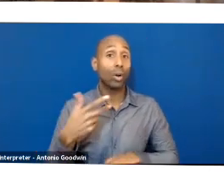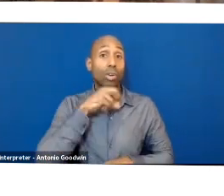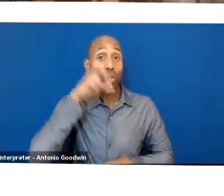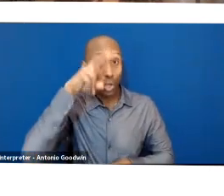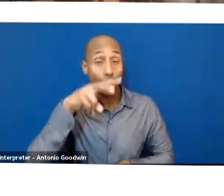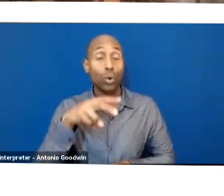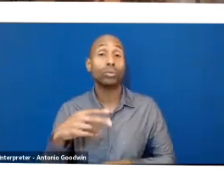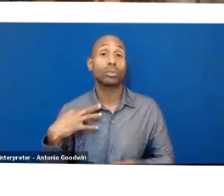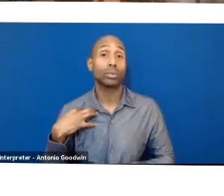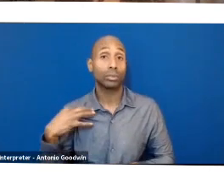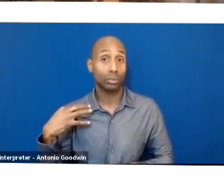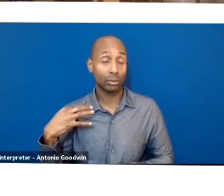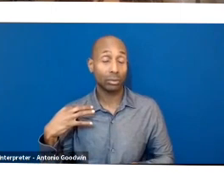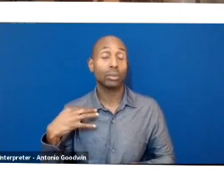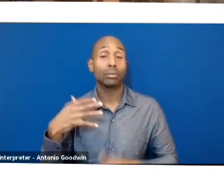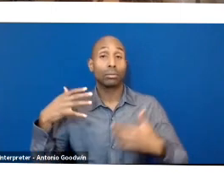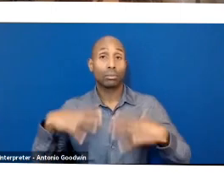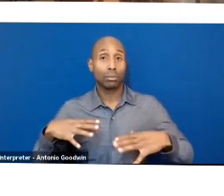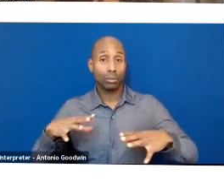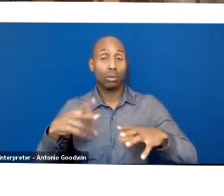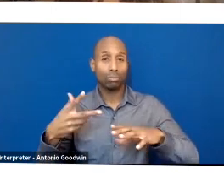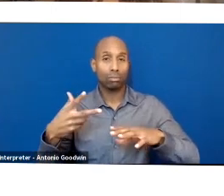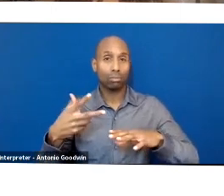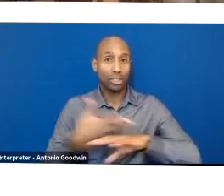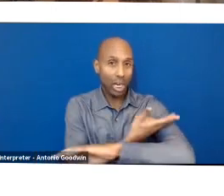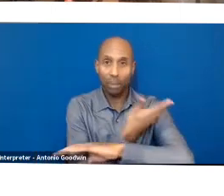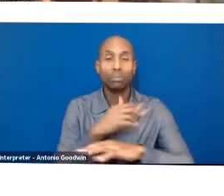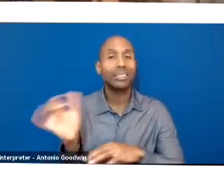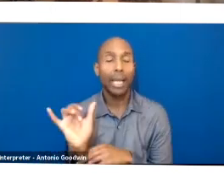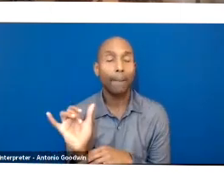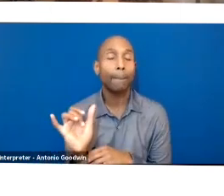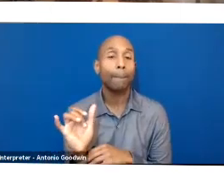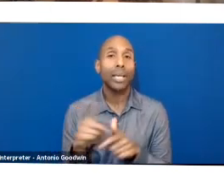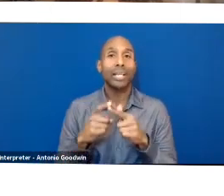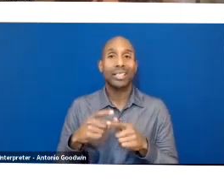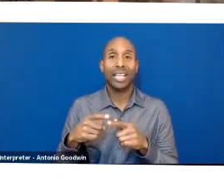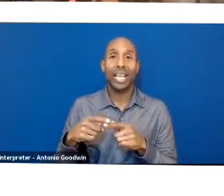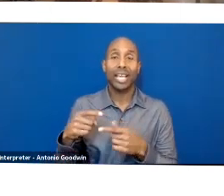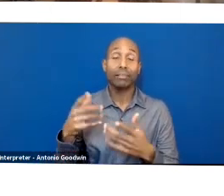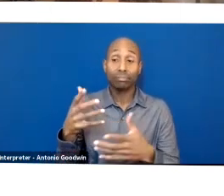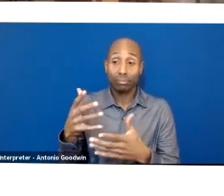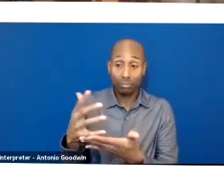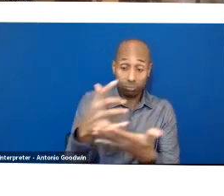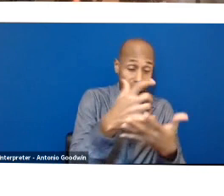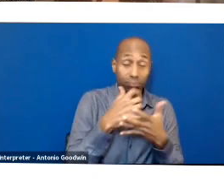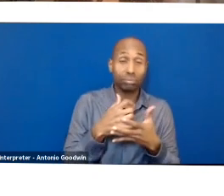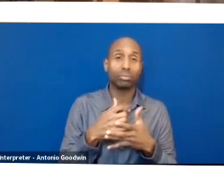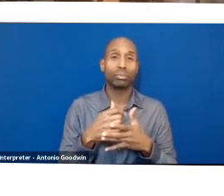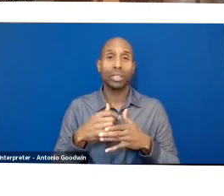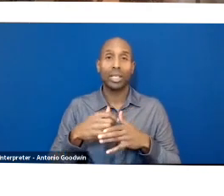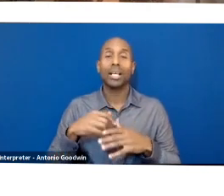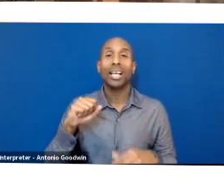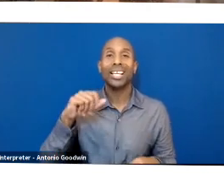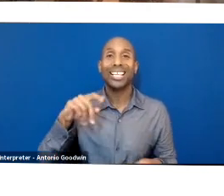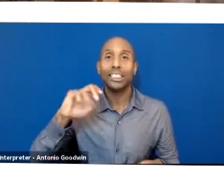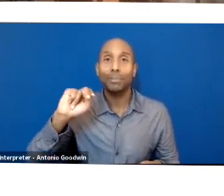into bale and spinning it into fiber and looming and weaving it into fabric at every stage. These